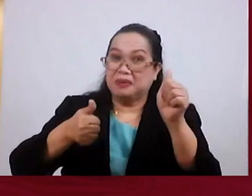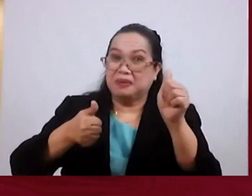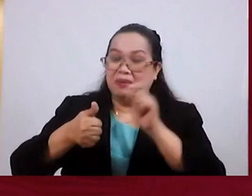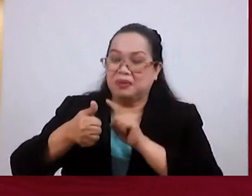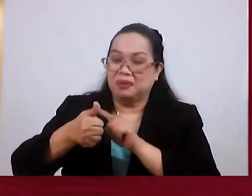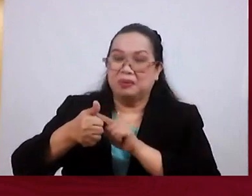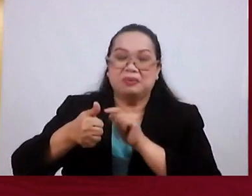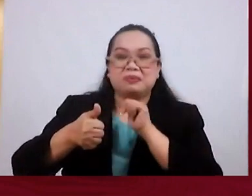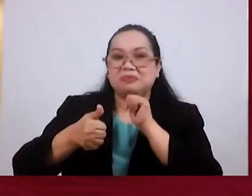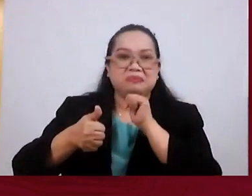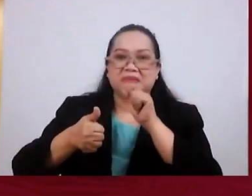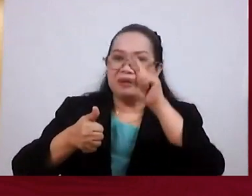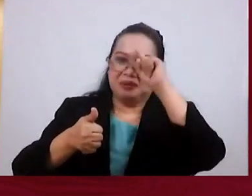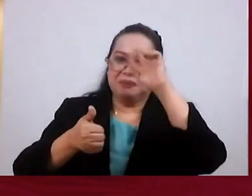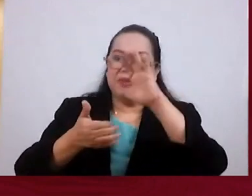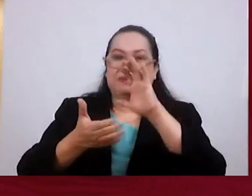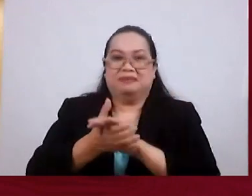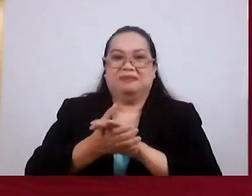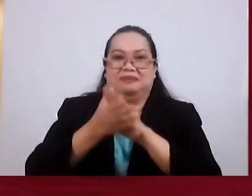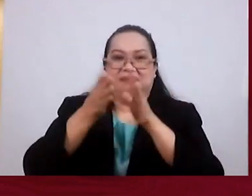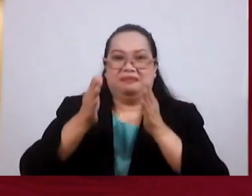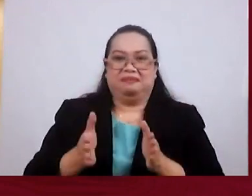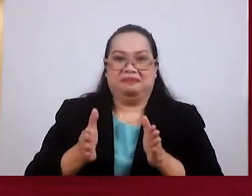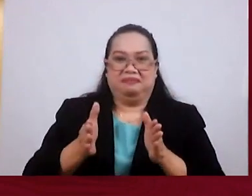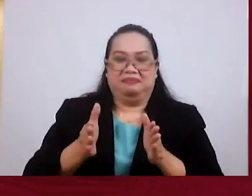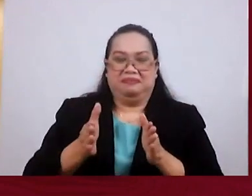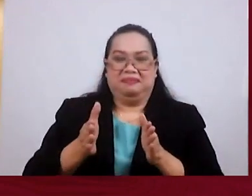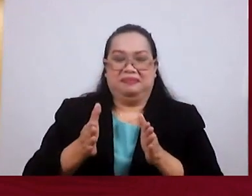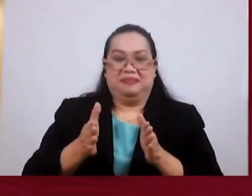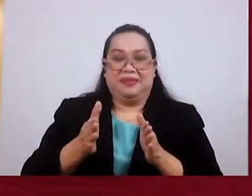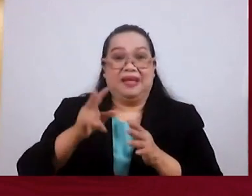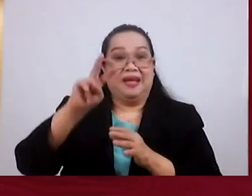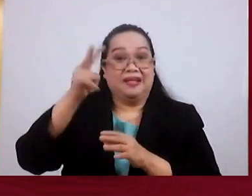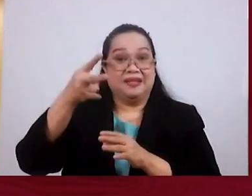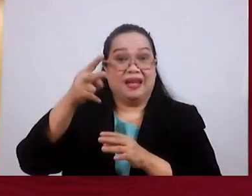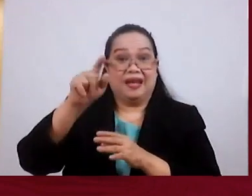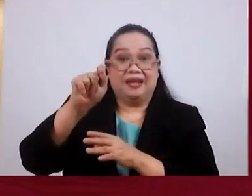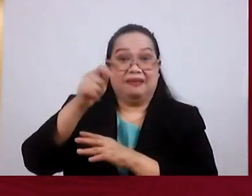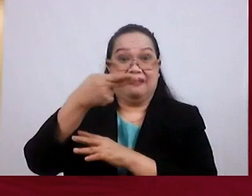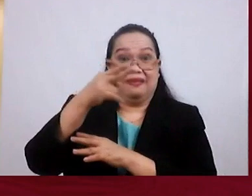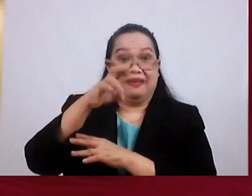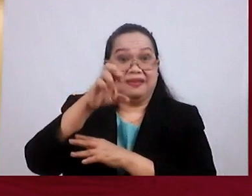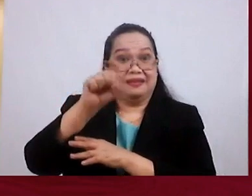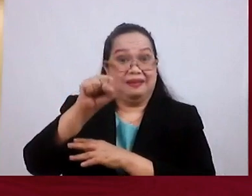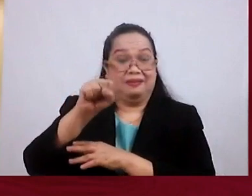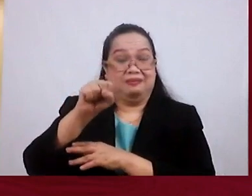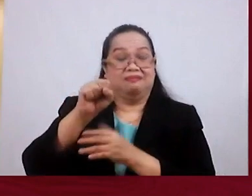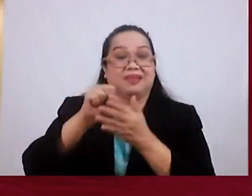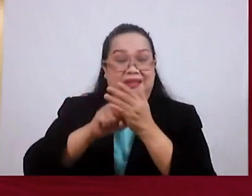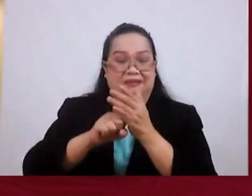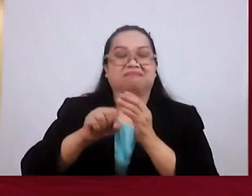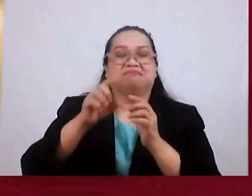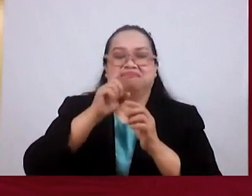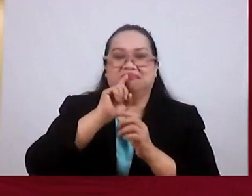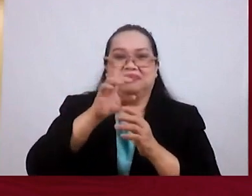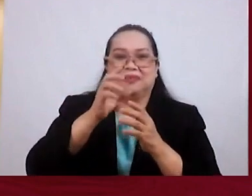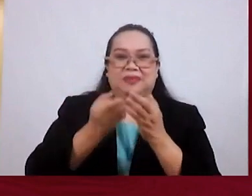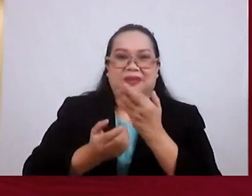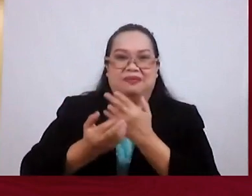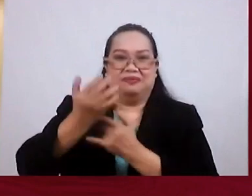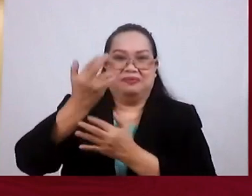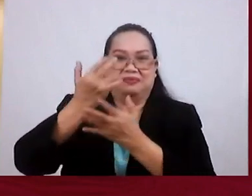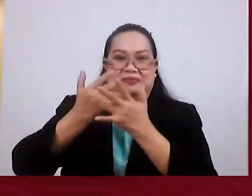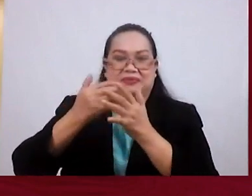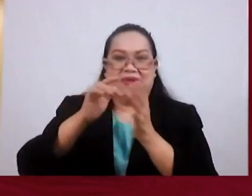people who are not believers. And this is found in 2 Thessalonians 1, 8 to 9. When we talk about a fury of fire, this is a